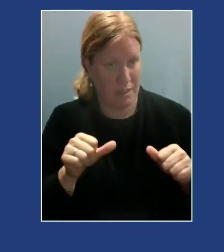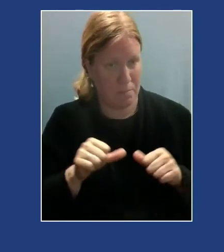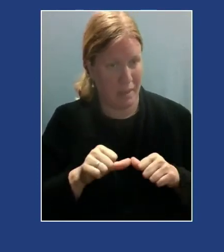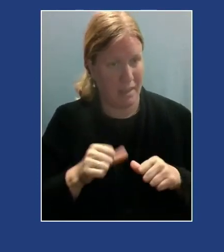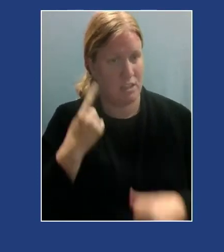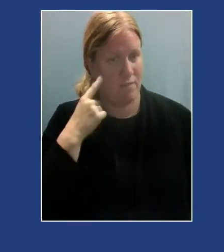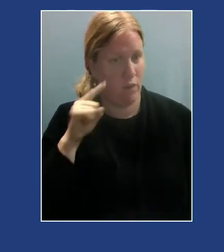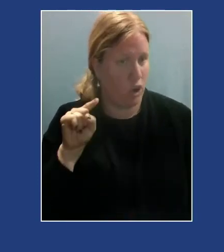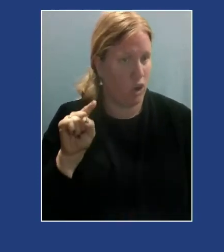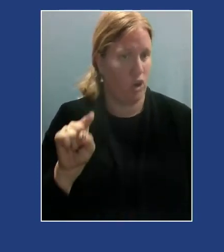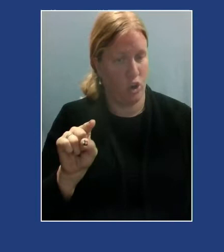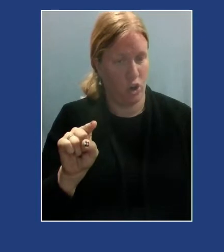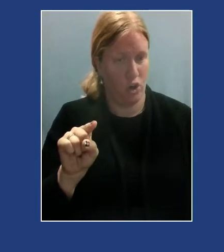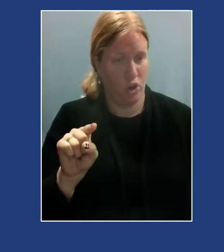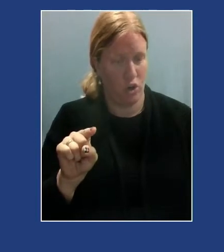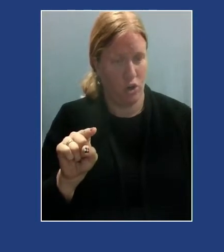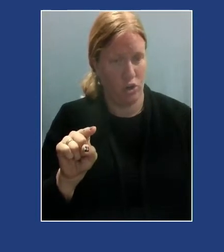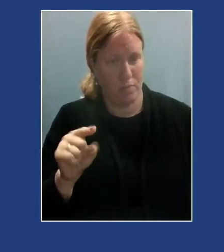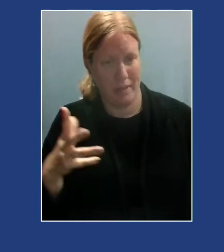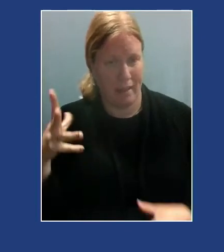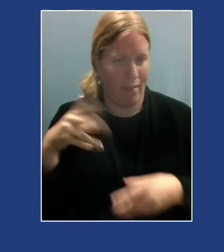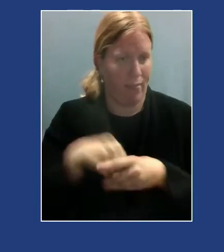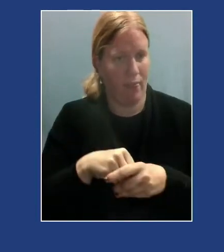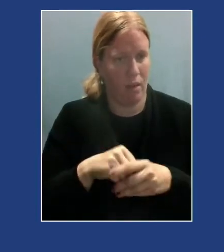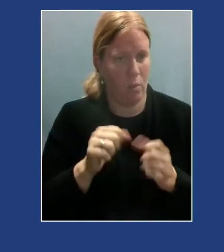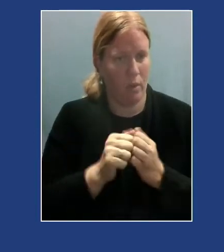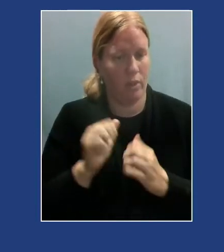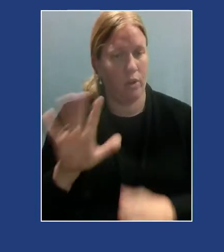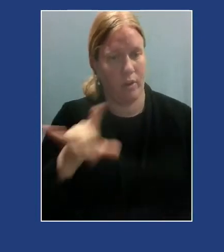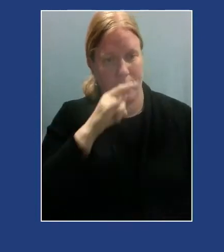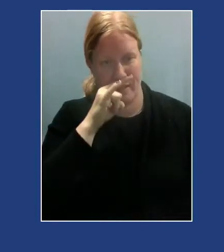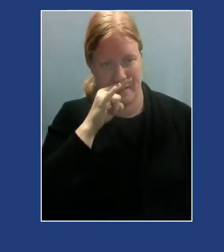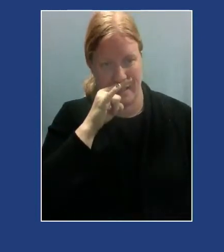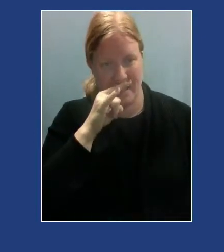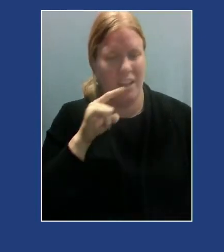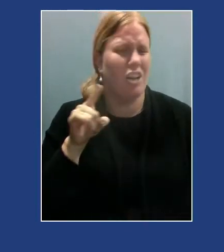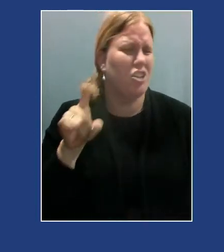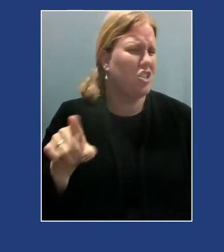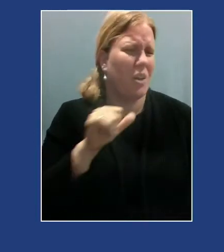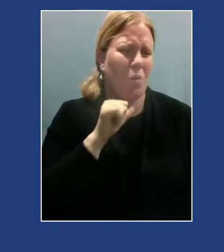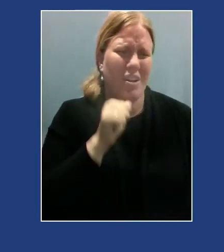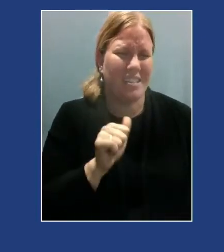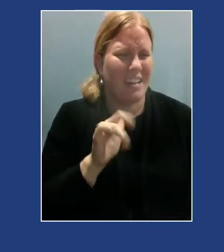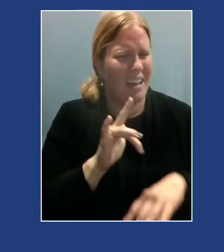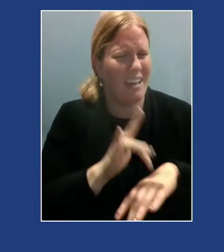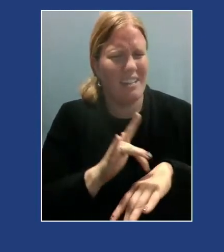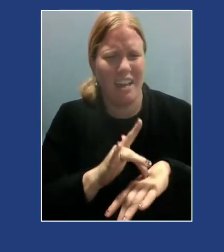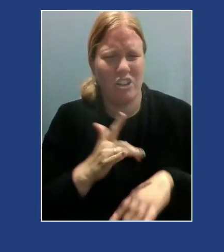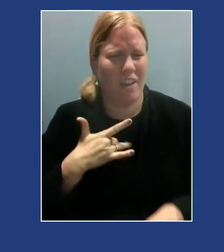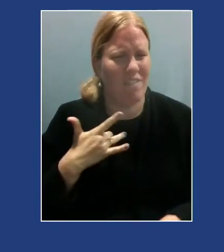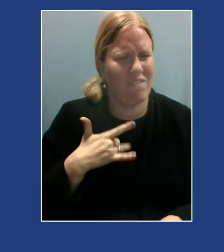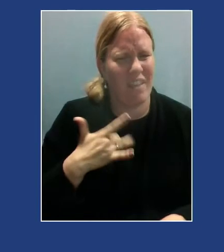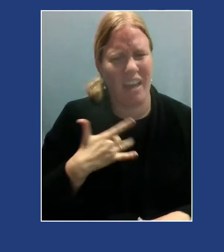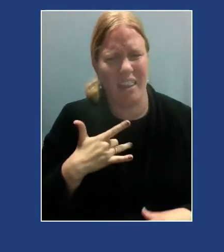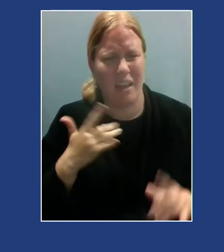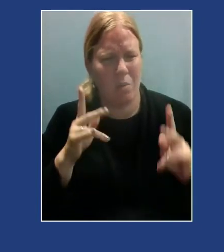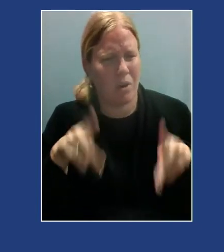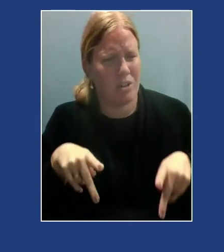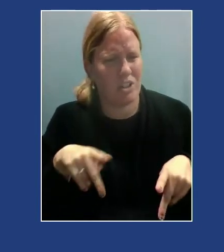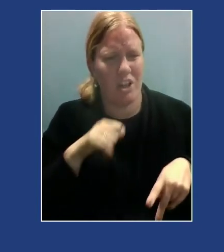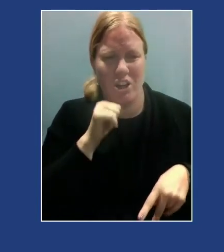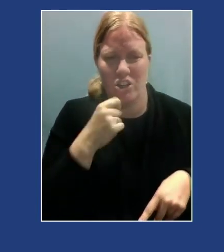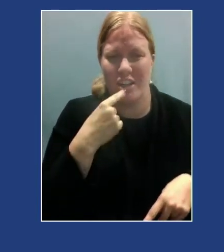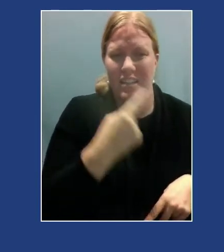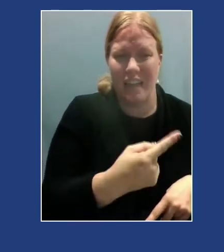to be emotive with her kids. She loved her kids, but she wasn't a touchy-feely person. She didn't tell her kids, I love you, because she was